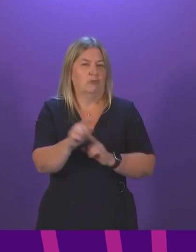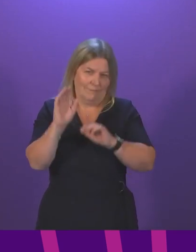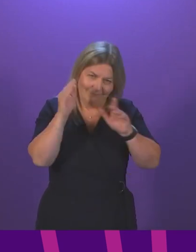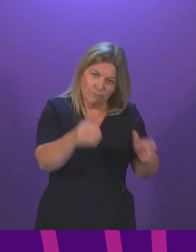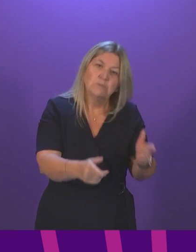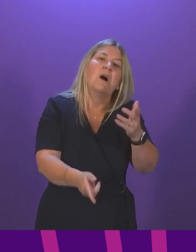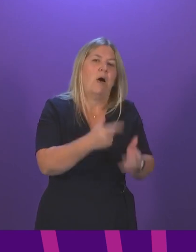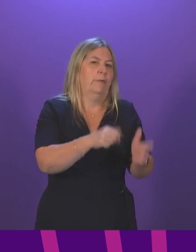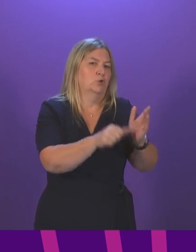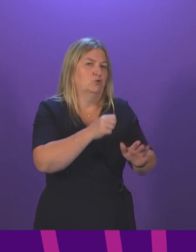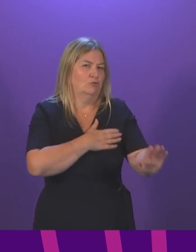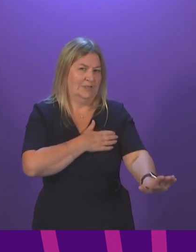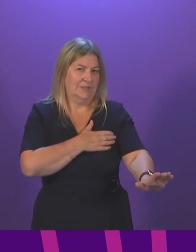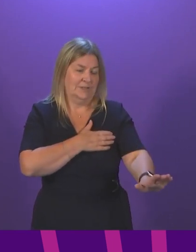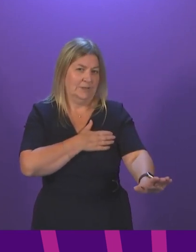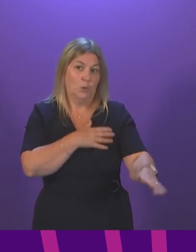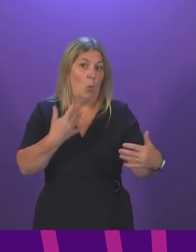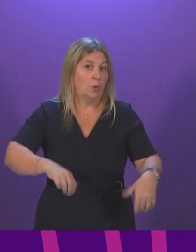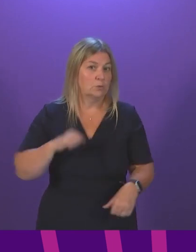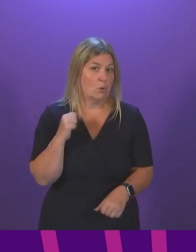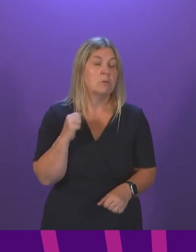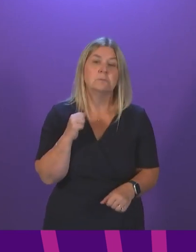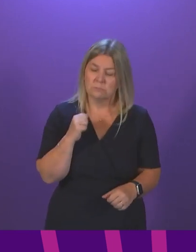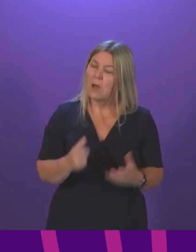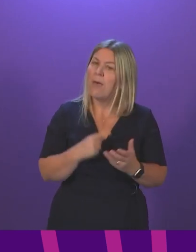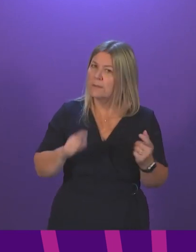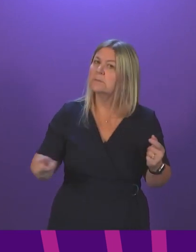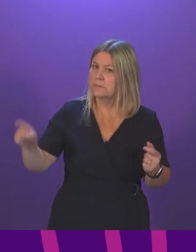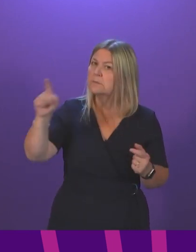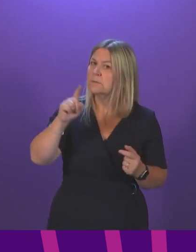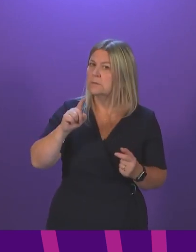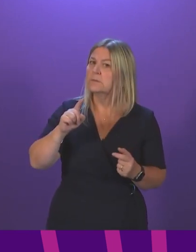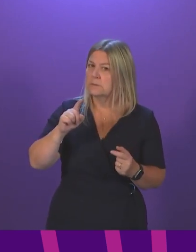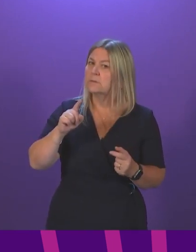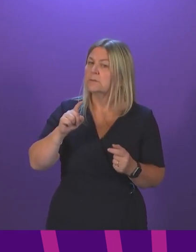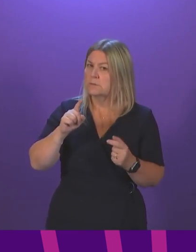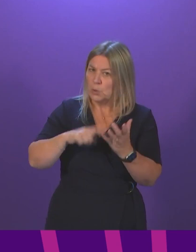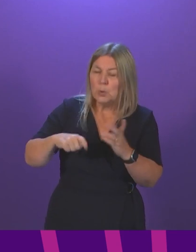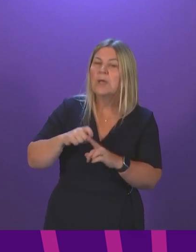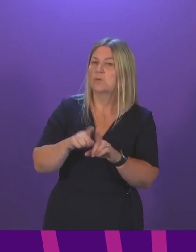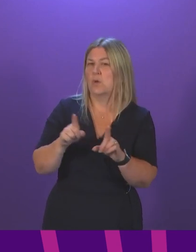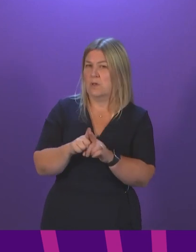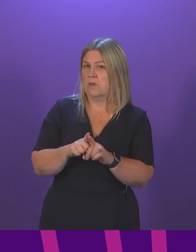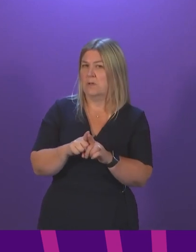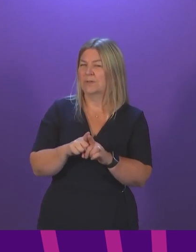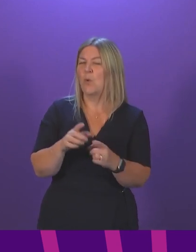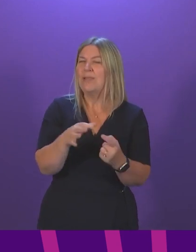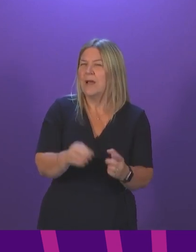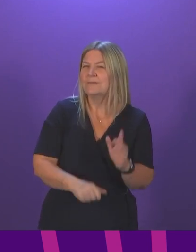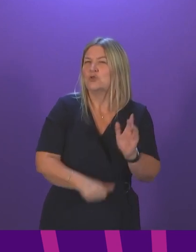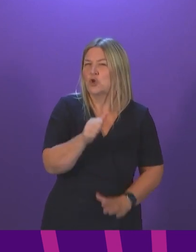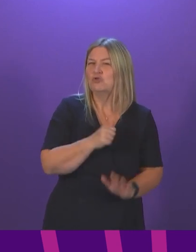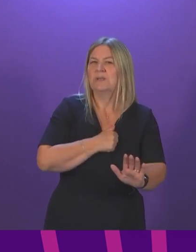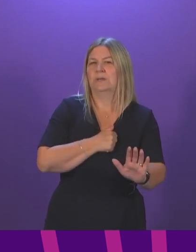not something that is simply happening in Scotland. We are seeing that happen in parts of the health service across the UK because of the pressure